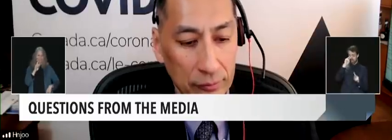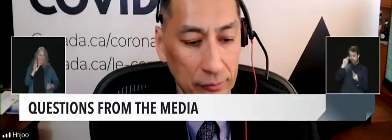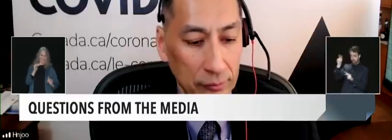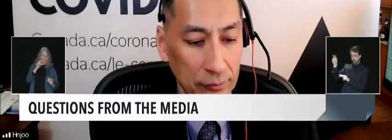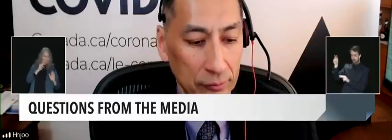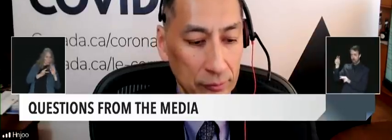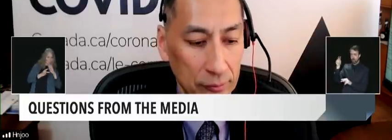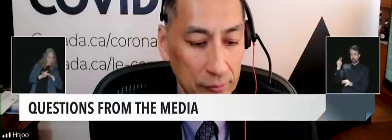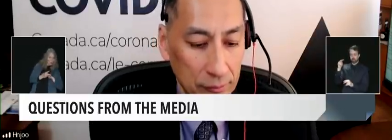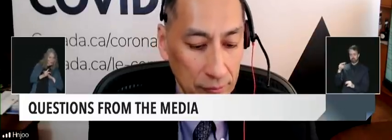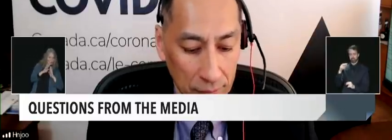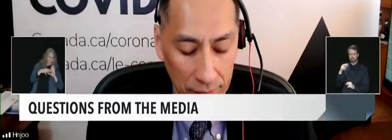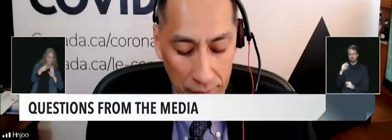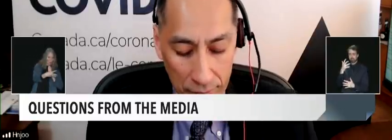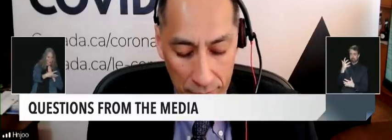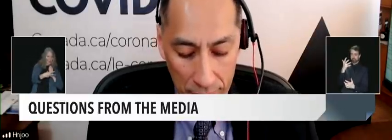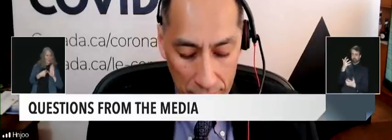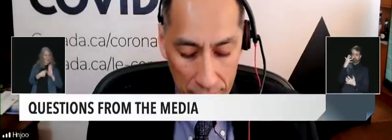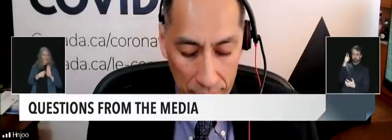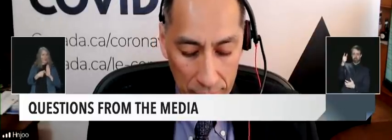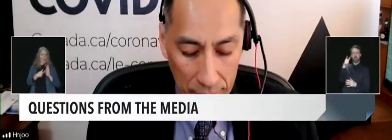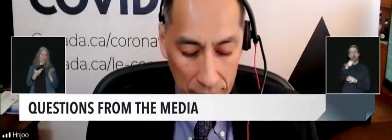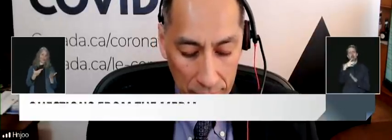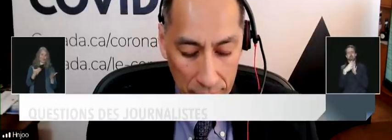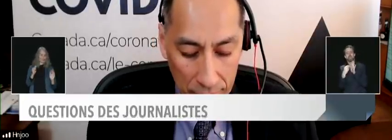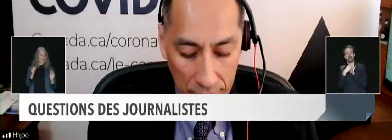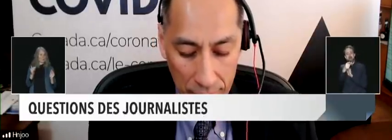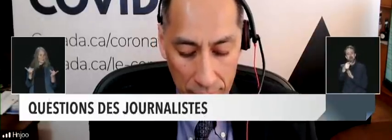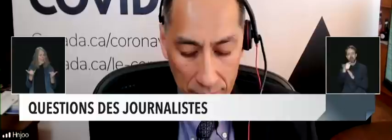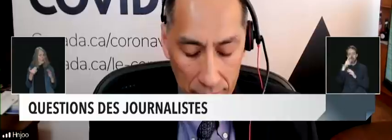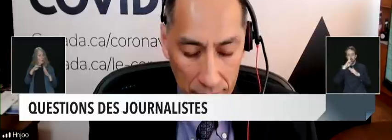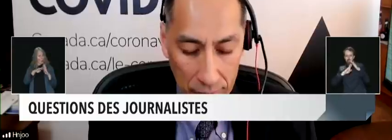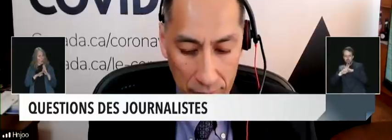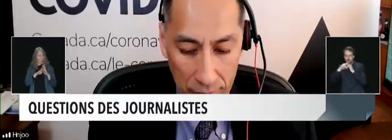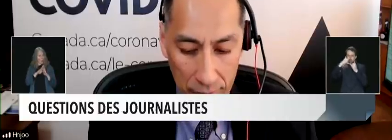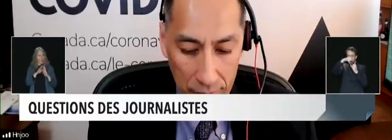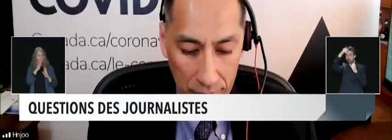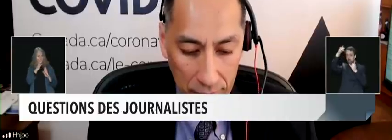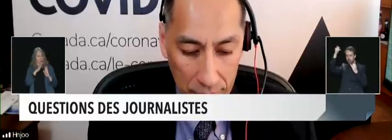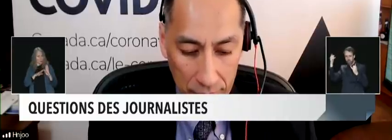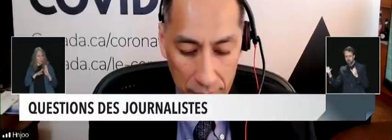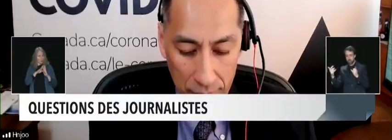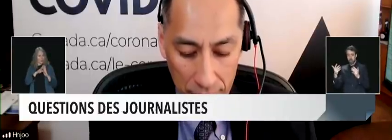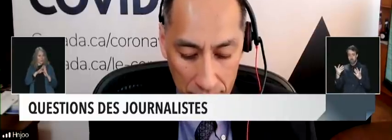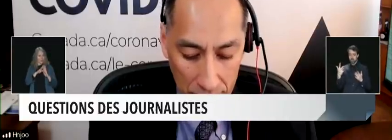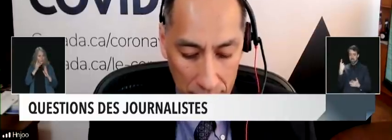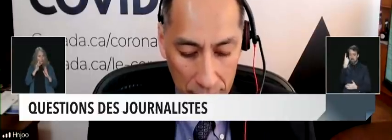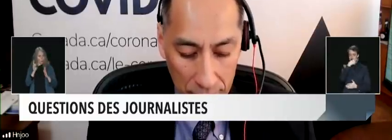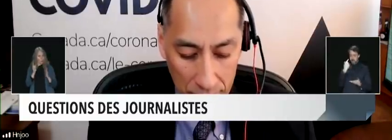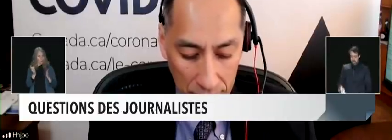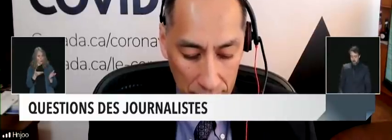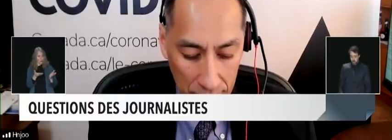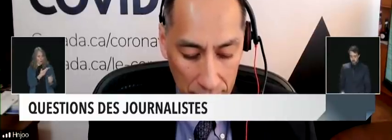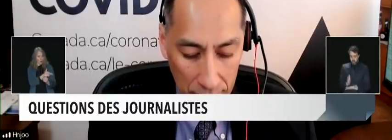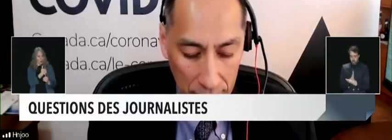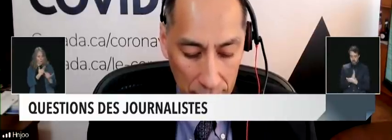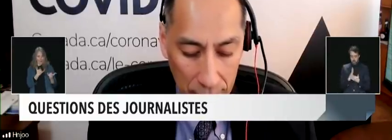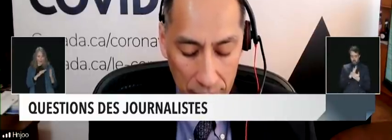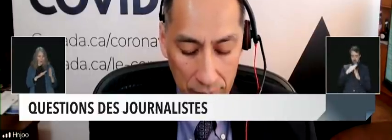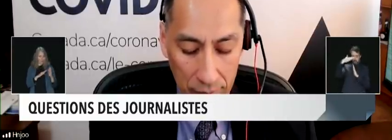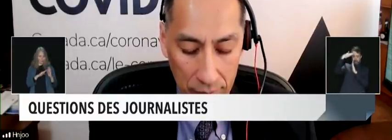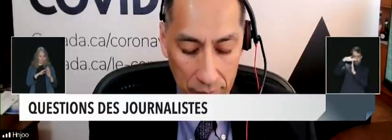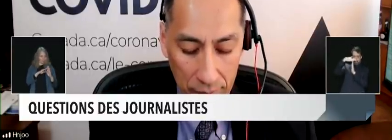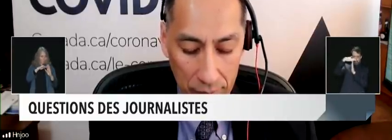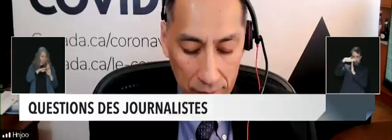is that we're essentially in the peak now we're about to hit the peak for hospitalization and that we've already hit the